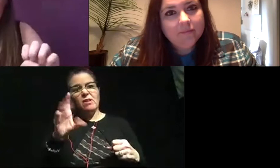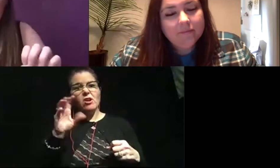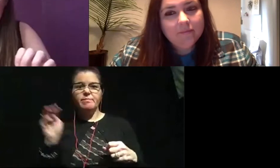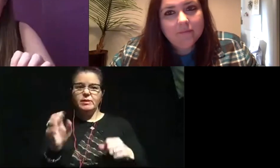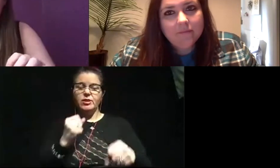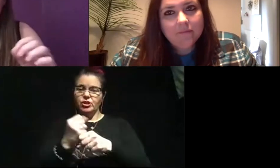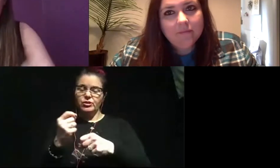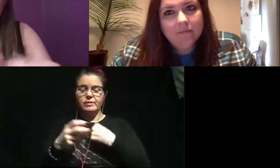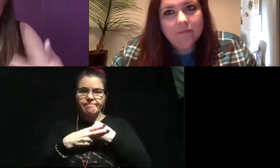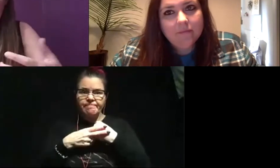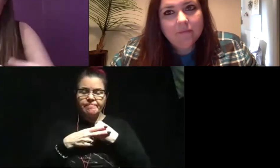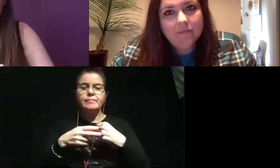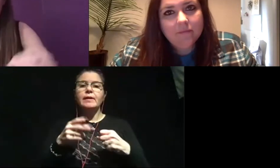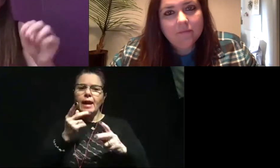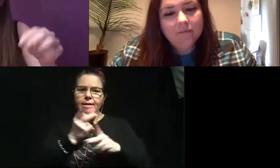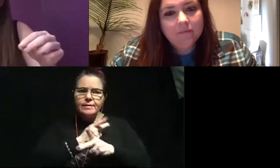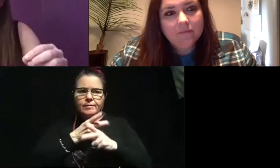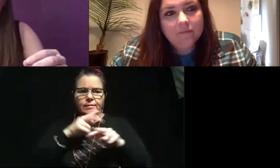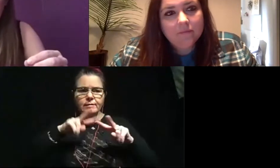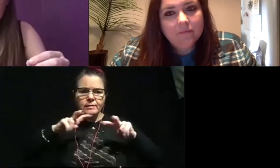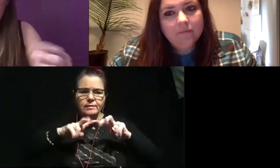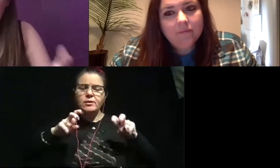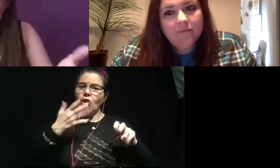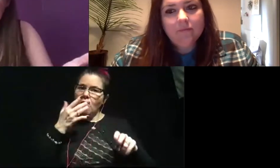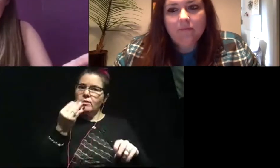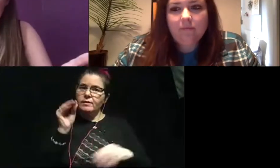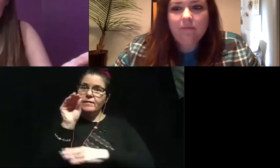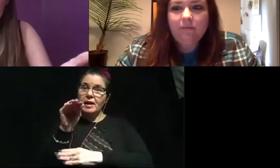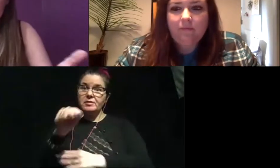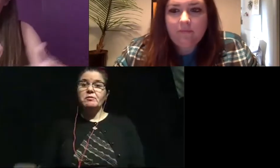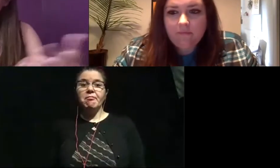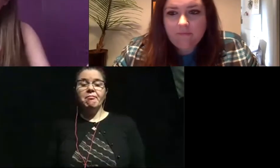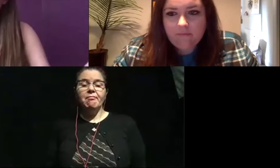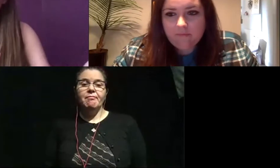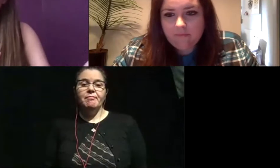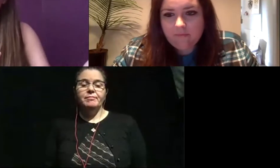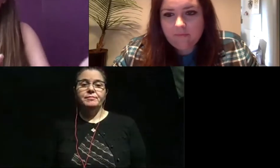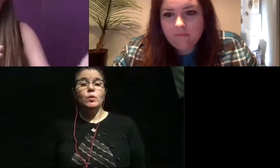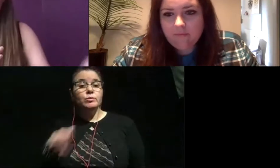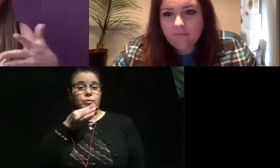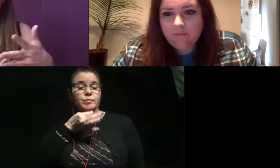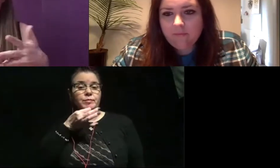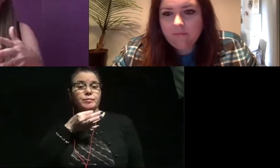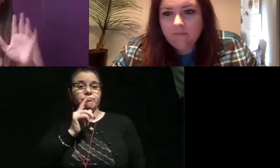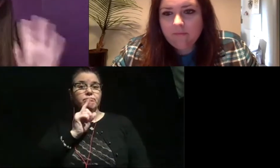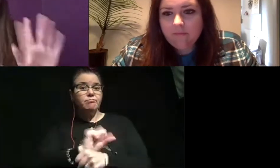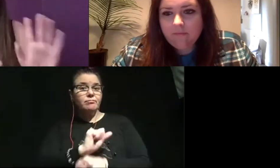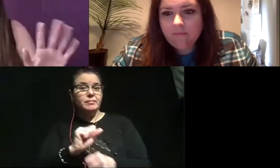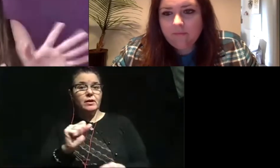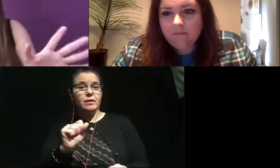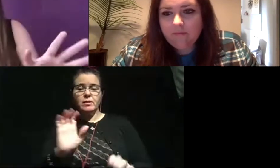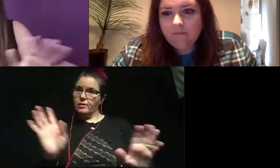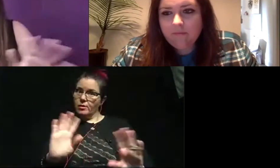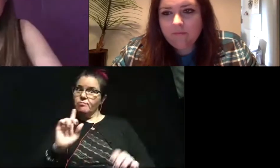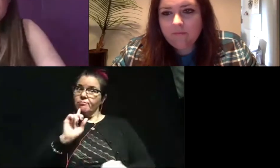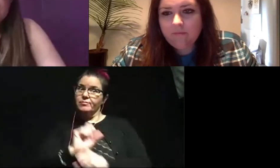and actually figure out the colors of dinosaurs. So soon we actually might be able to say, no, we really do